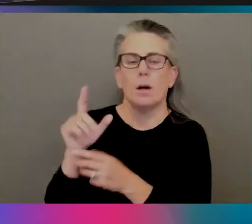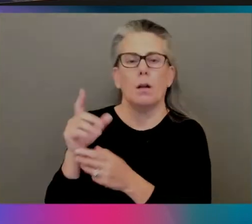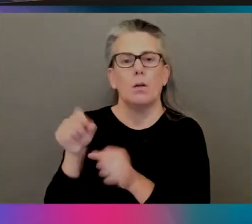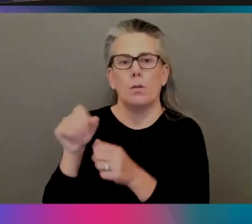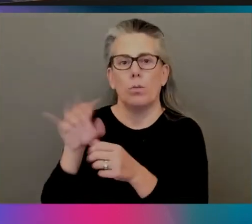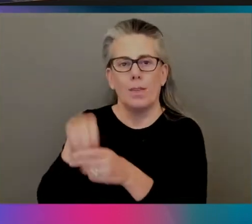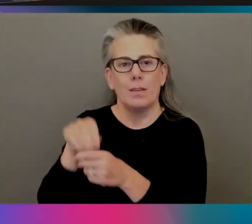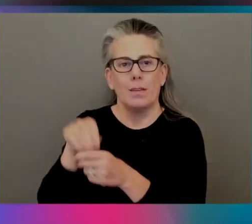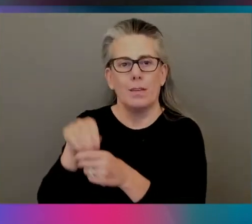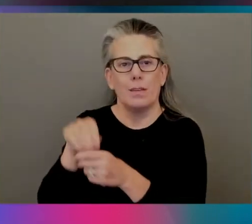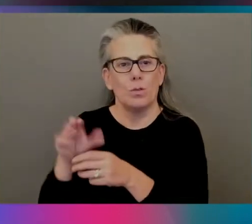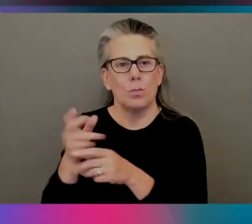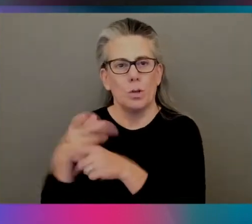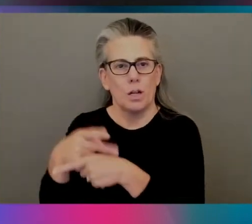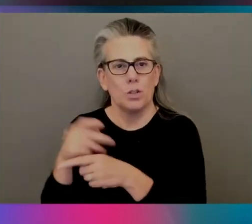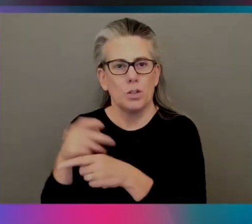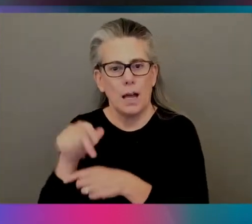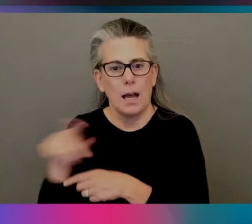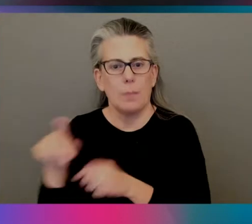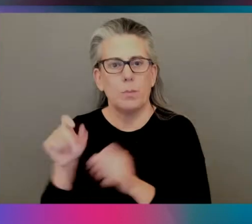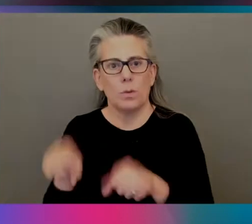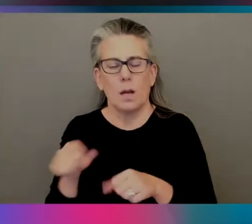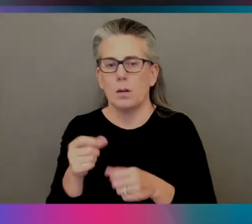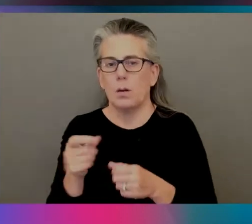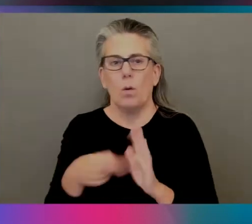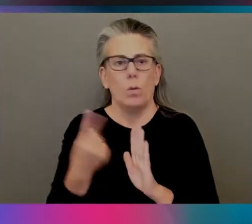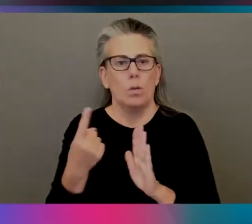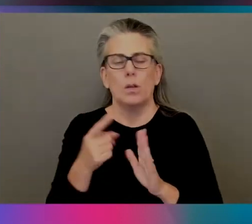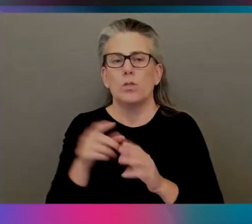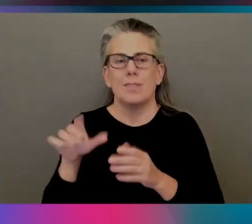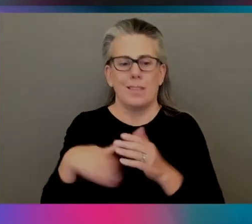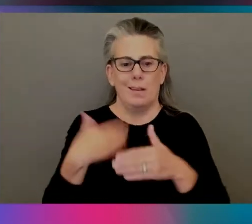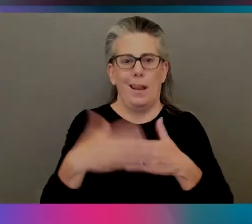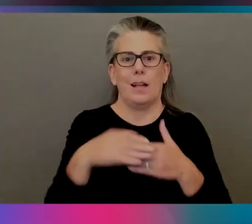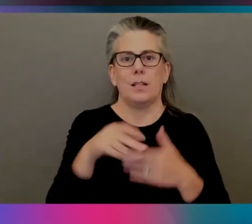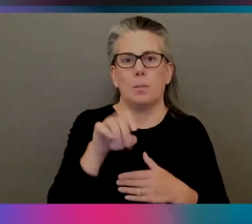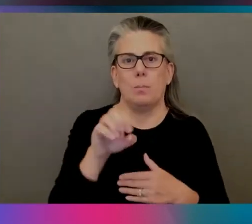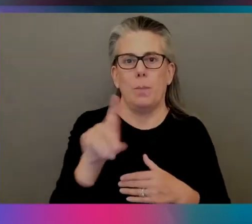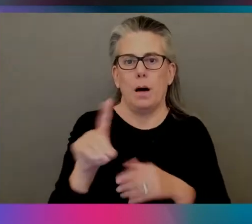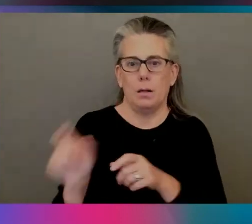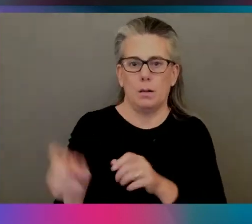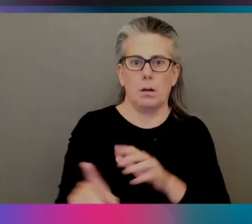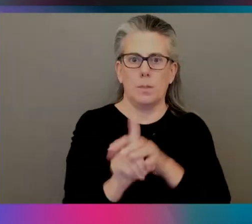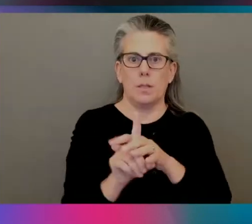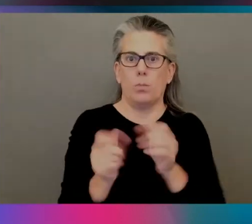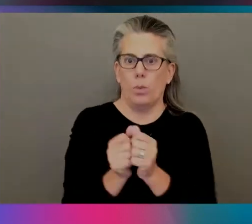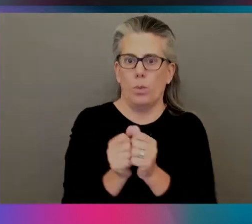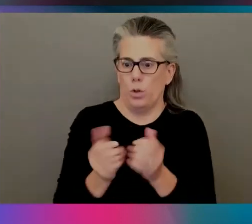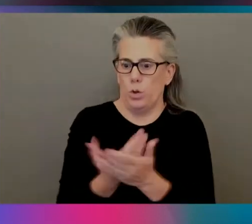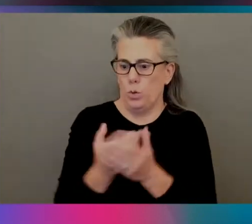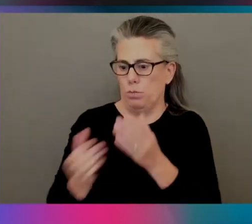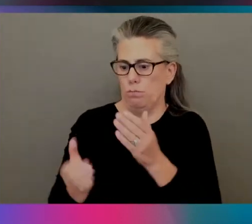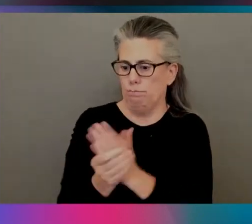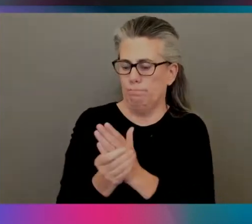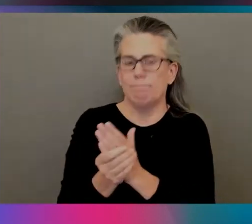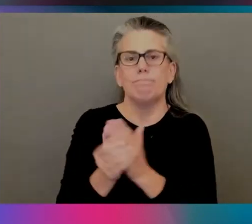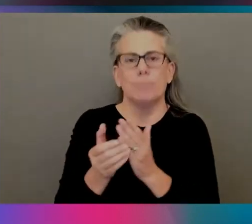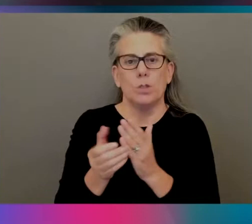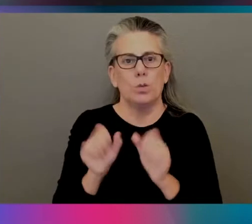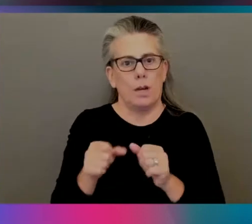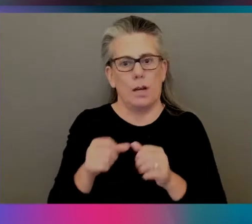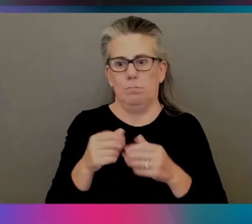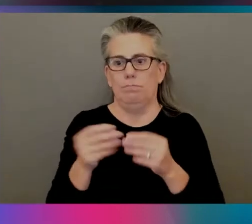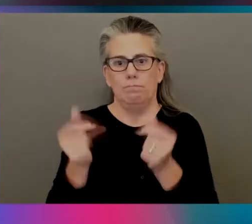and bounce the pod. Right. The next pod comes up with the new container. Boom, you're running the new version. I love that. I mean, yeah, that makes so much sense.